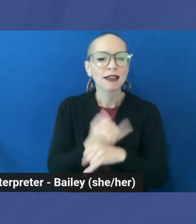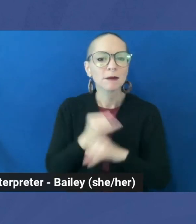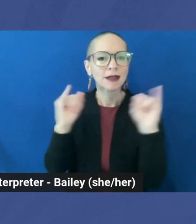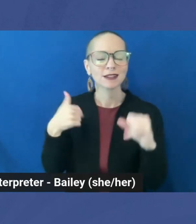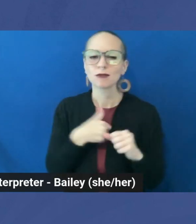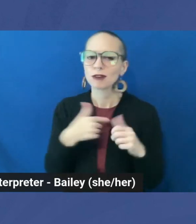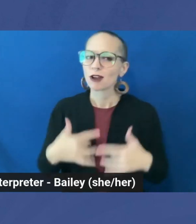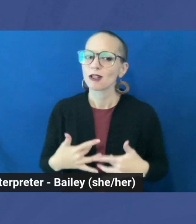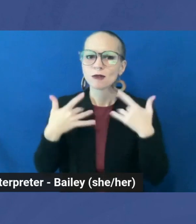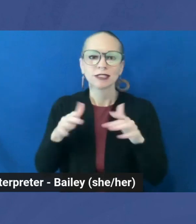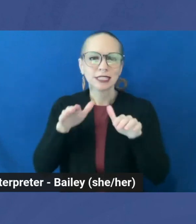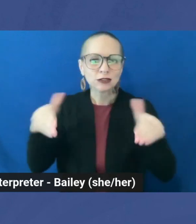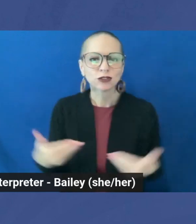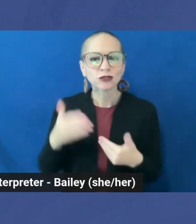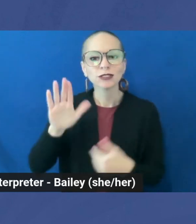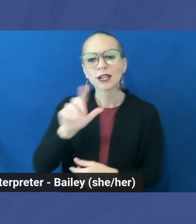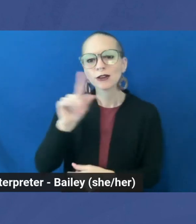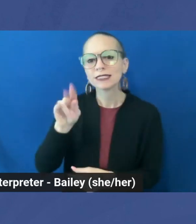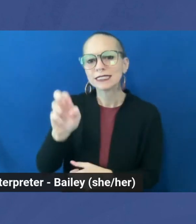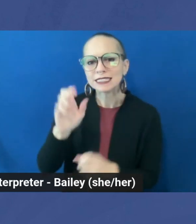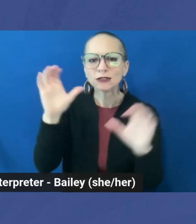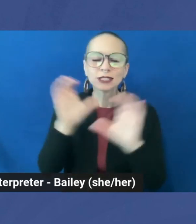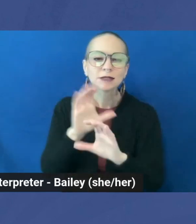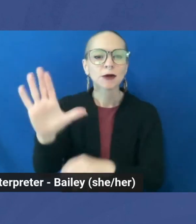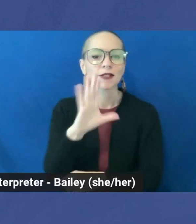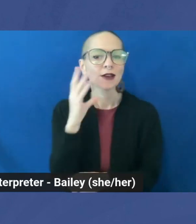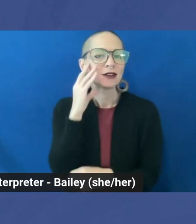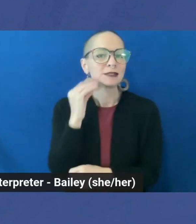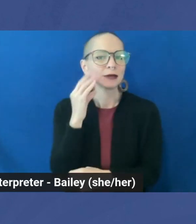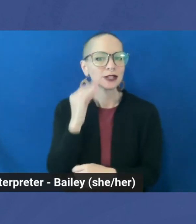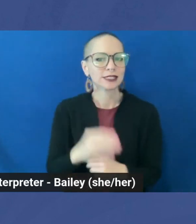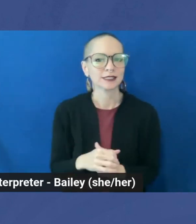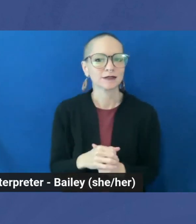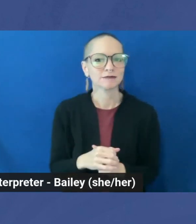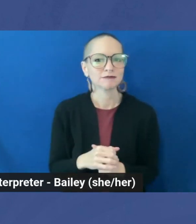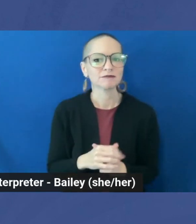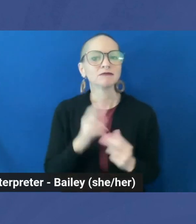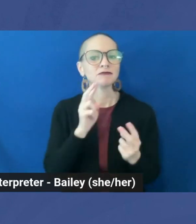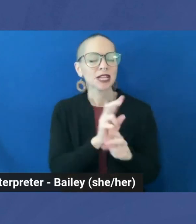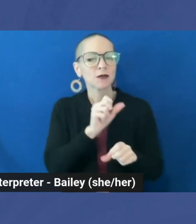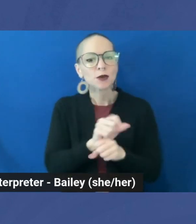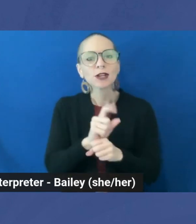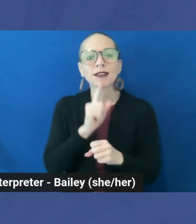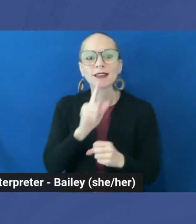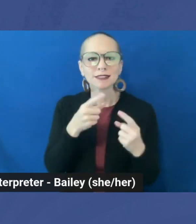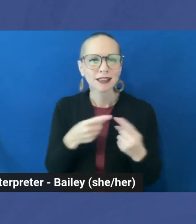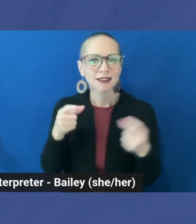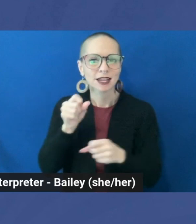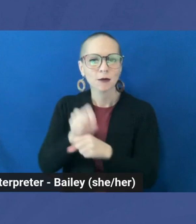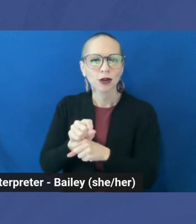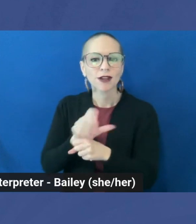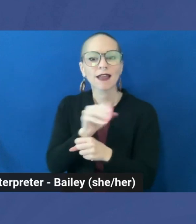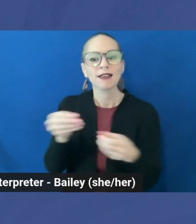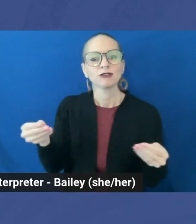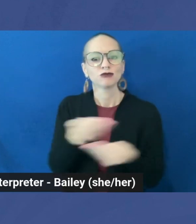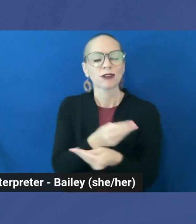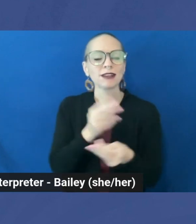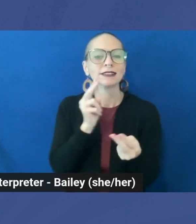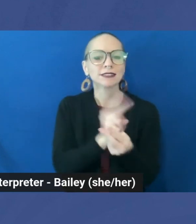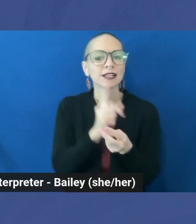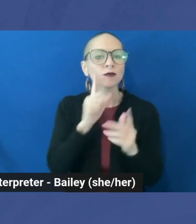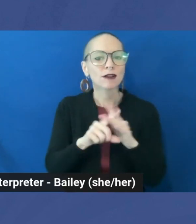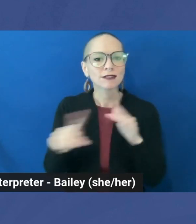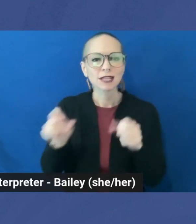thrilled to introduce their zine, exploring their experiences. Sex work is anti-work, trading sex to escape the